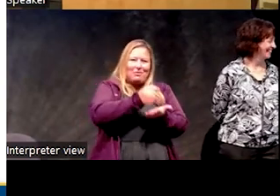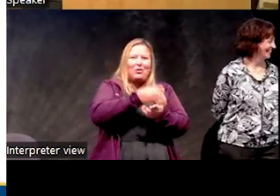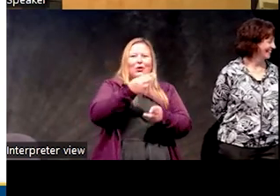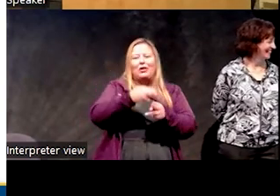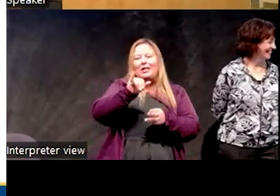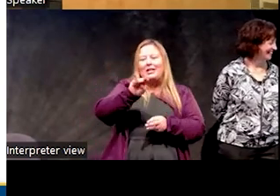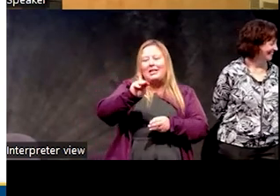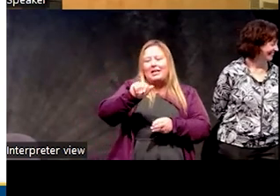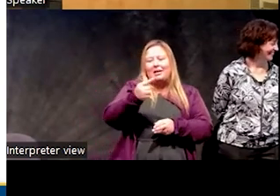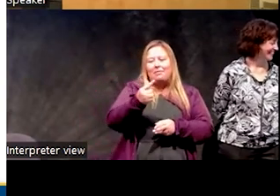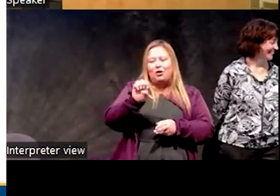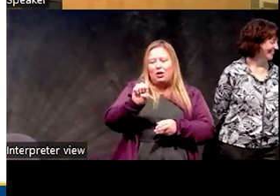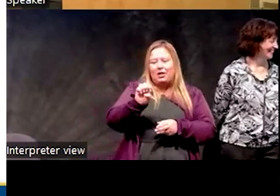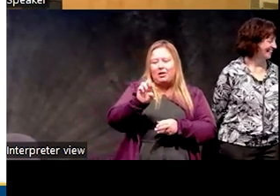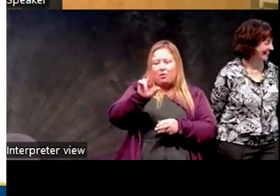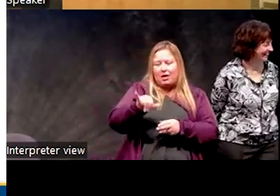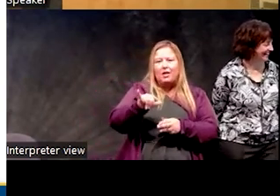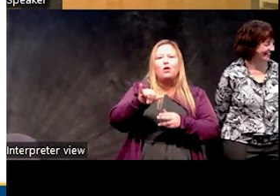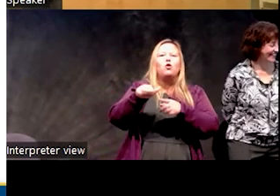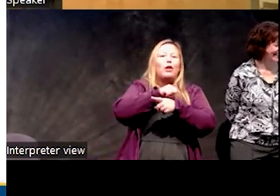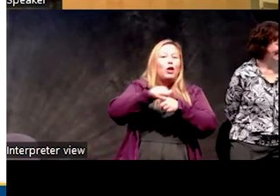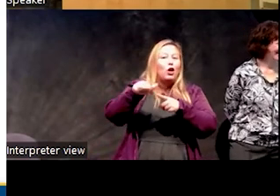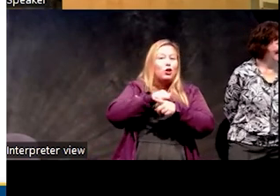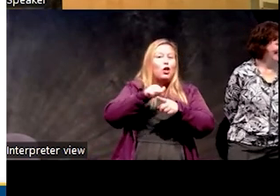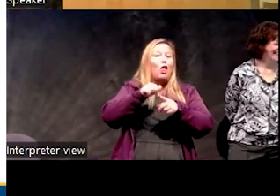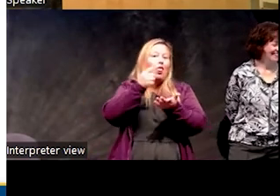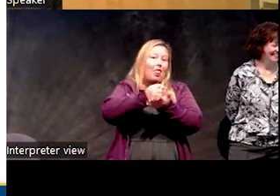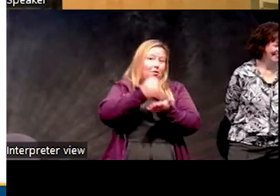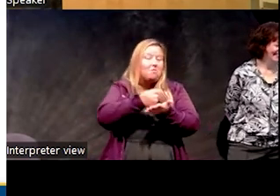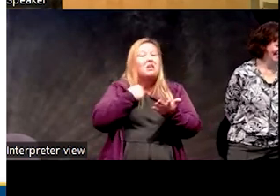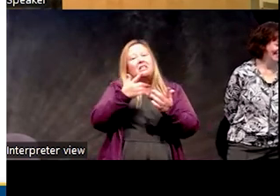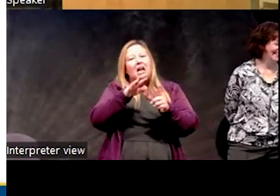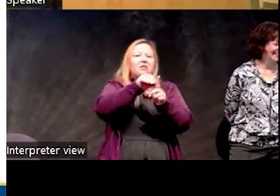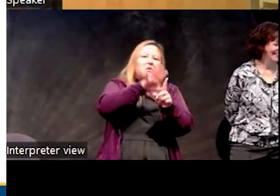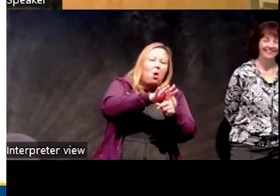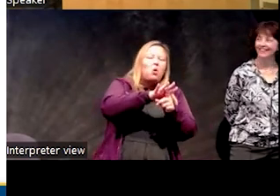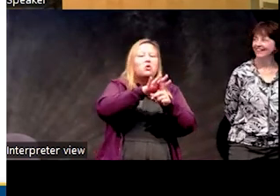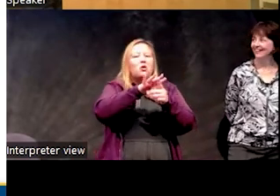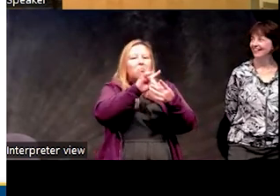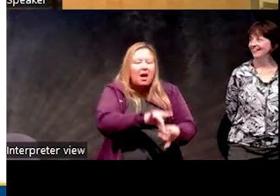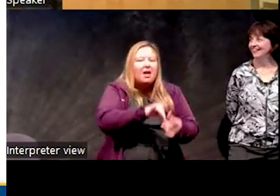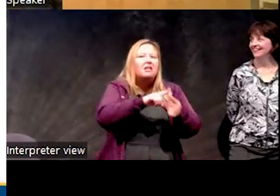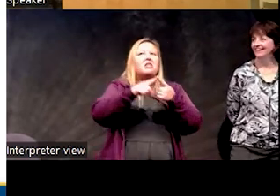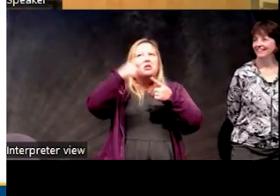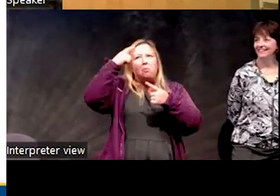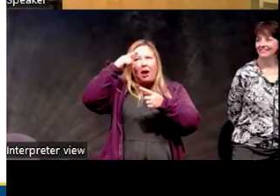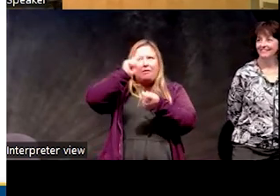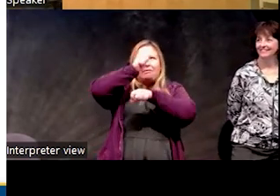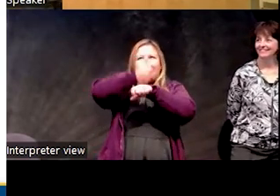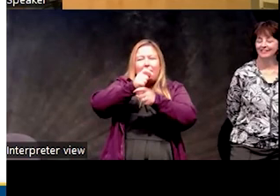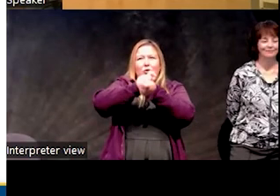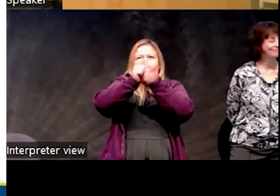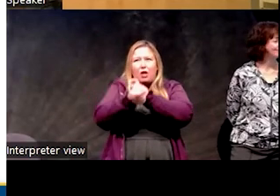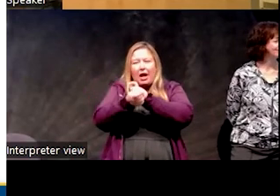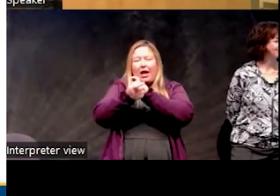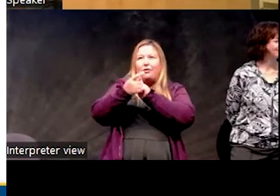imagery rehearsal therapy, which is kind of exposure based in retraining your brain to kind of control your dreams or